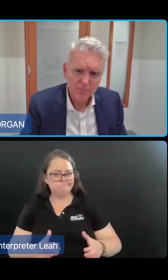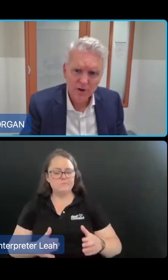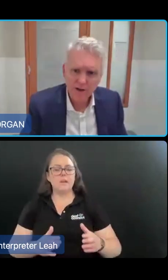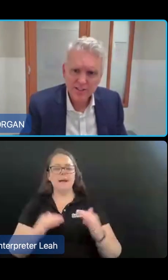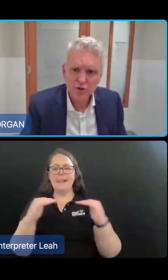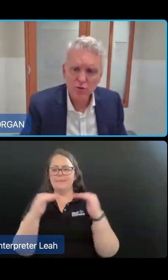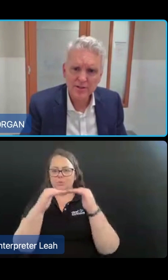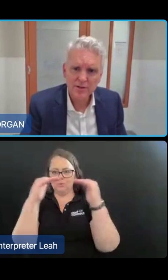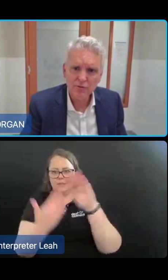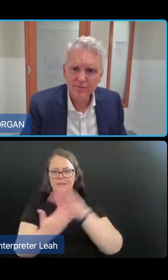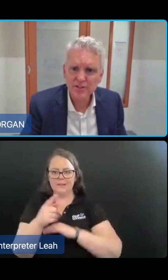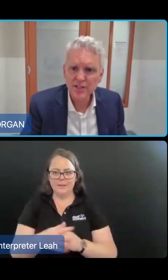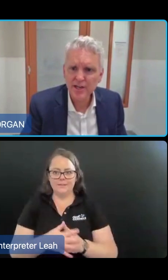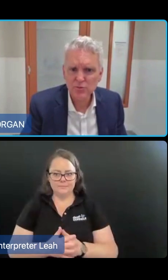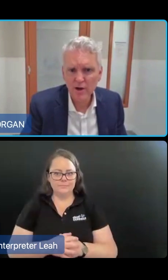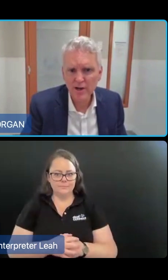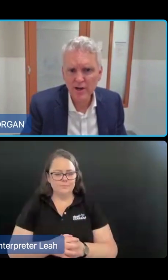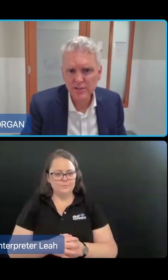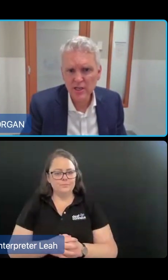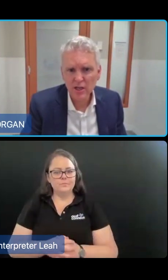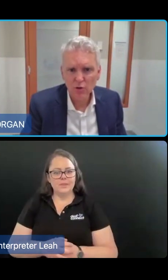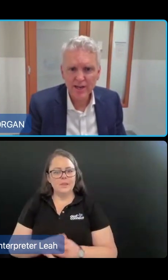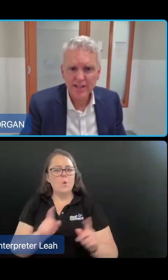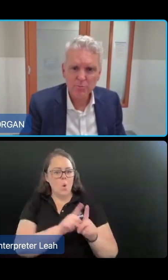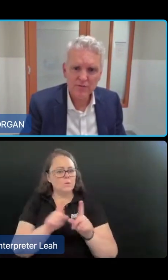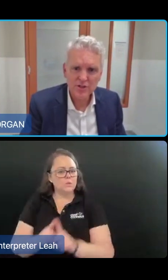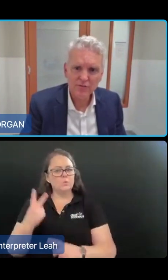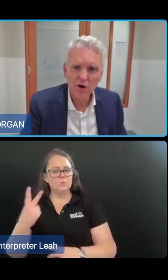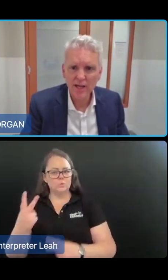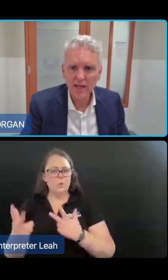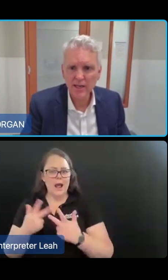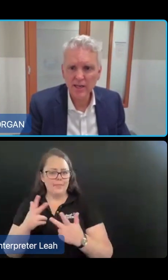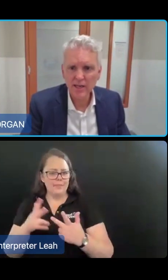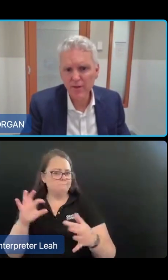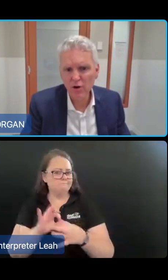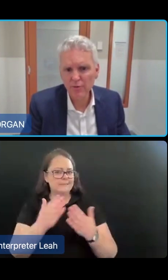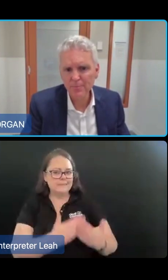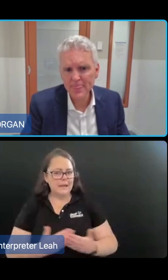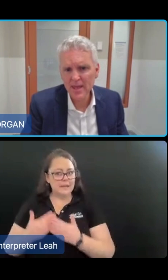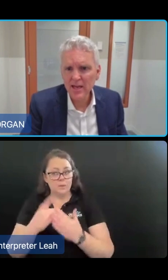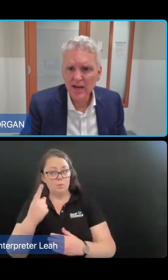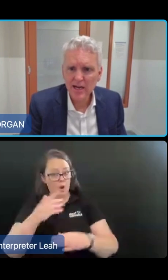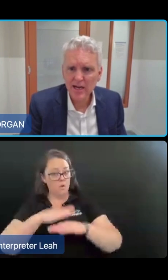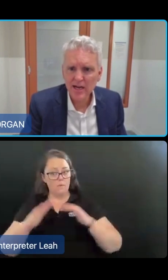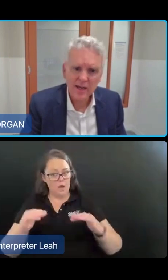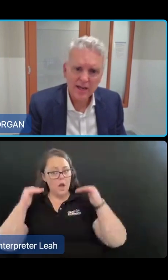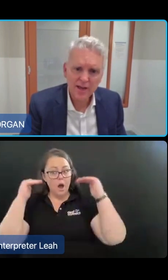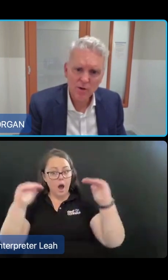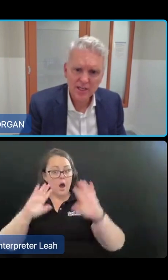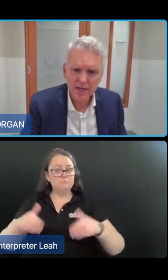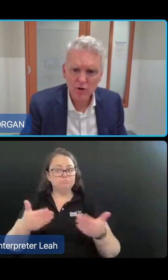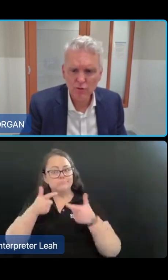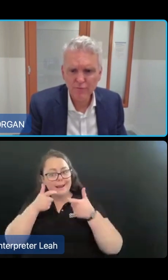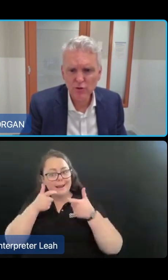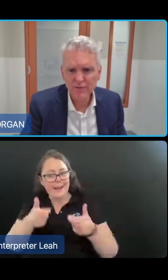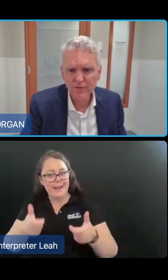we're also finalising two other relevant studies. One's looking at the provision of higher levels of care in the home. And the